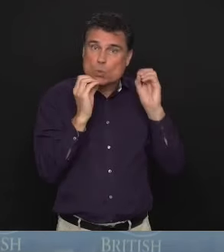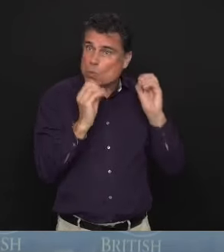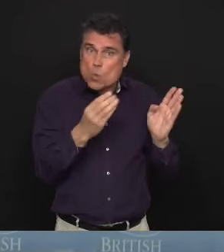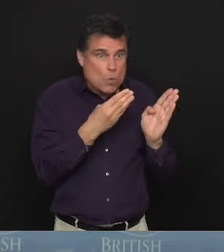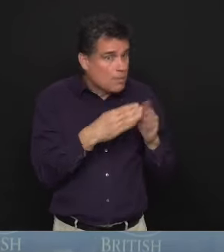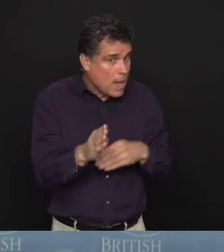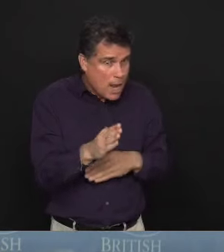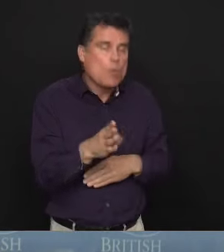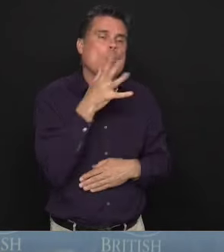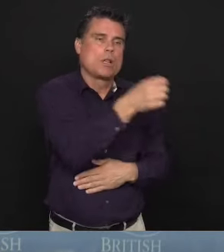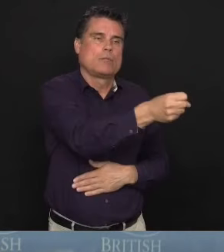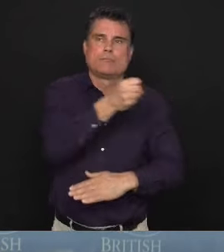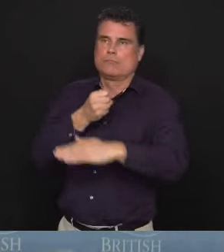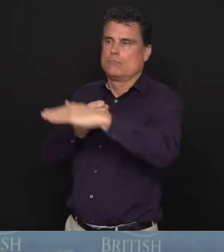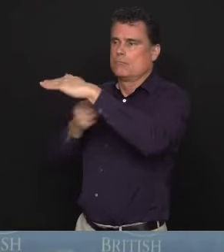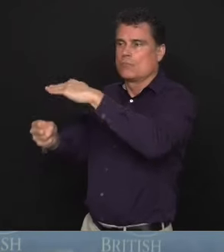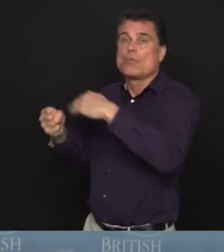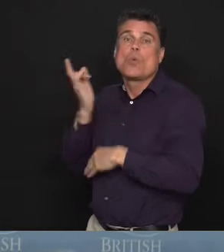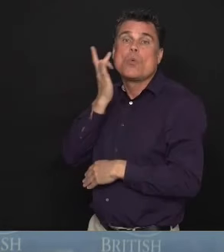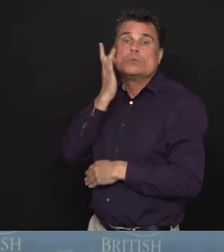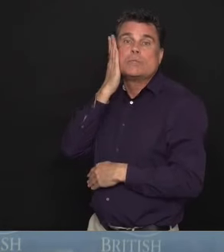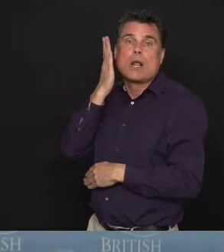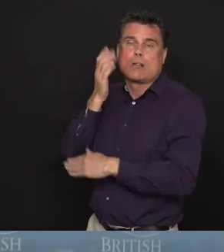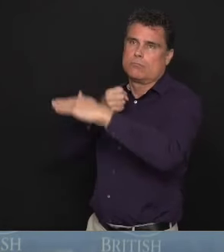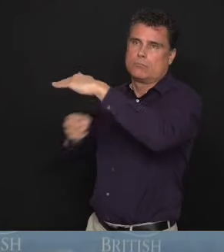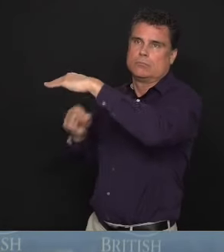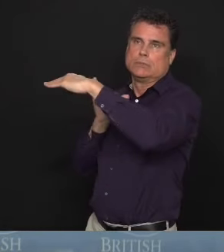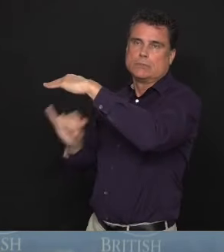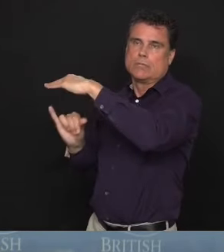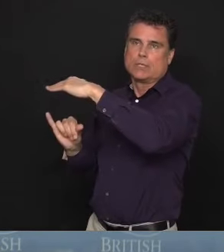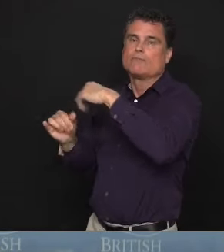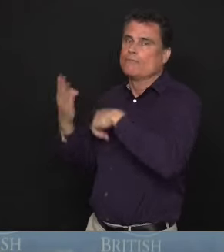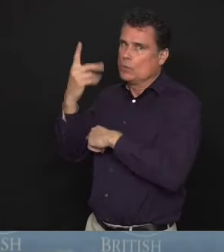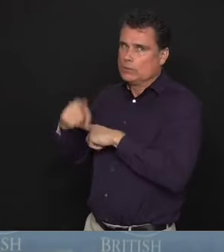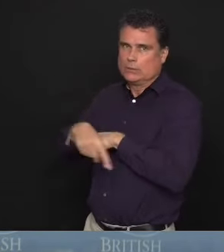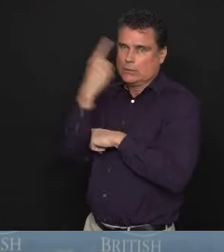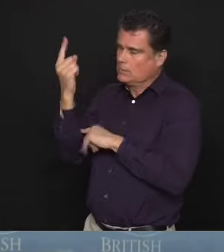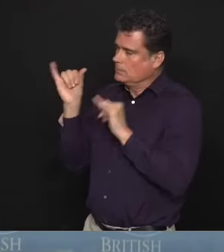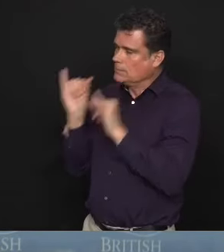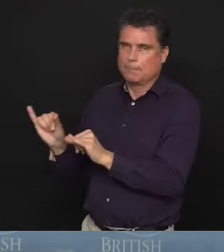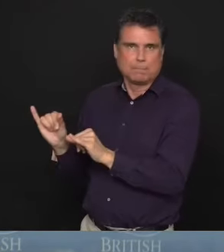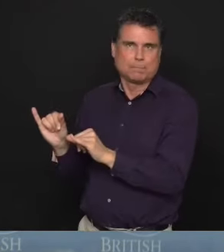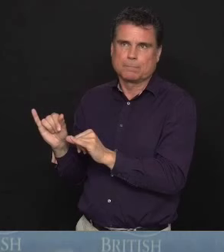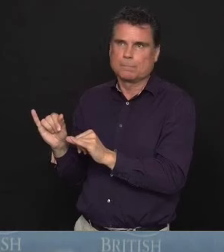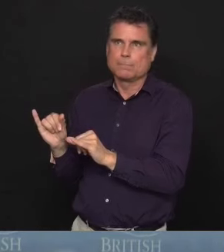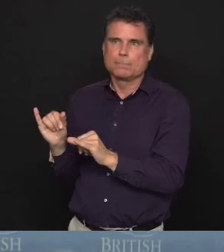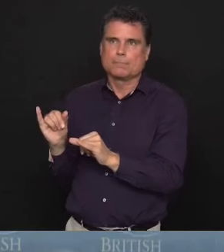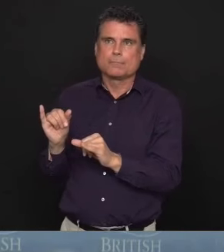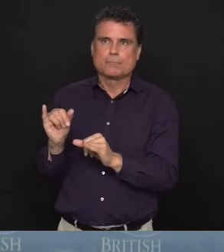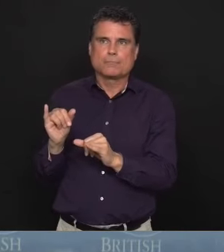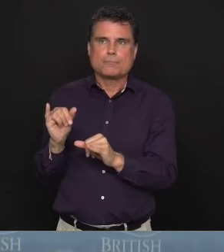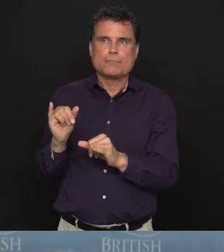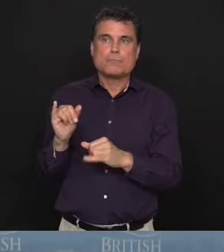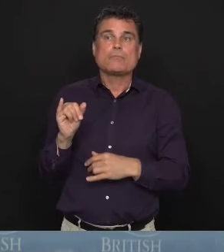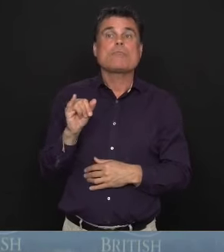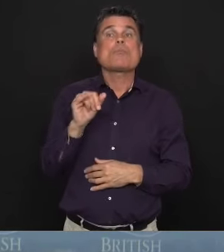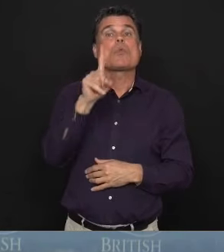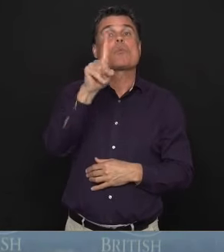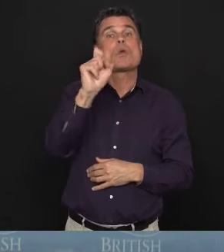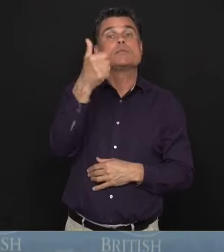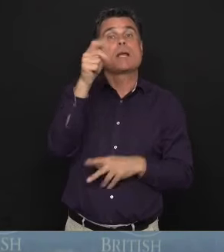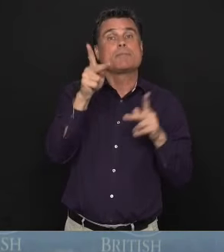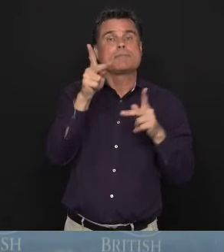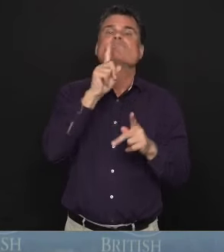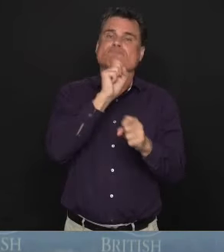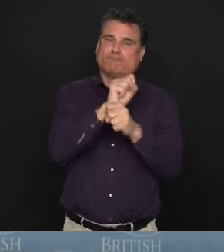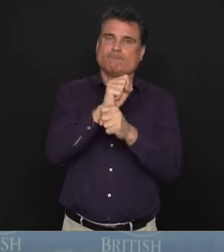an accommodation where they will have to quarantine for 14 days. there's been about 110 people so far that have had